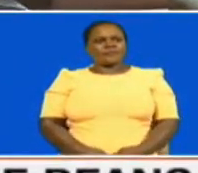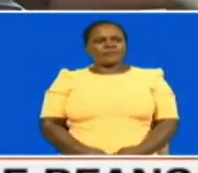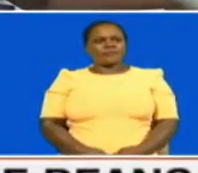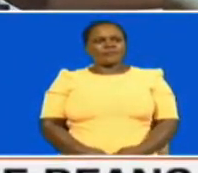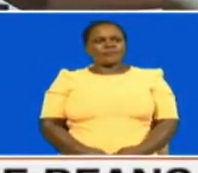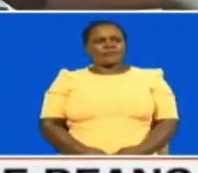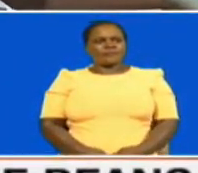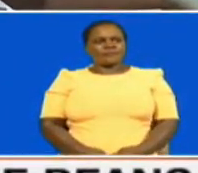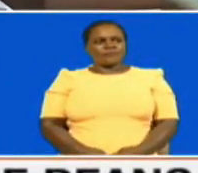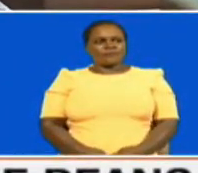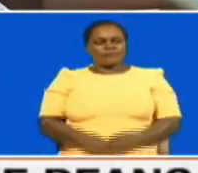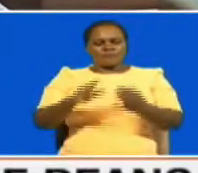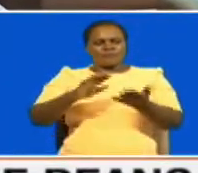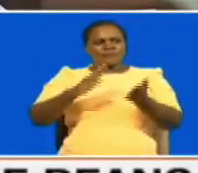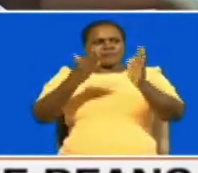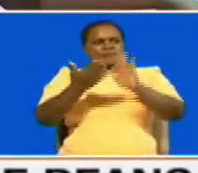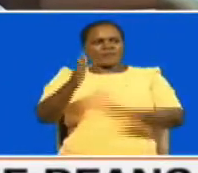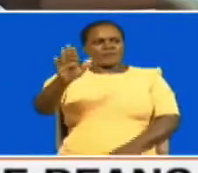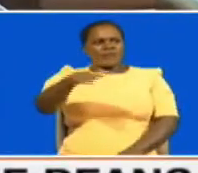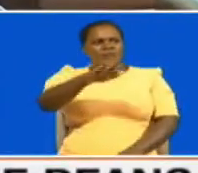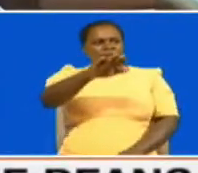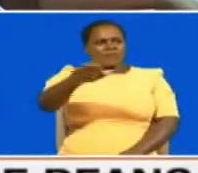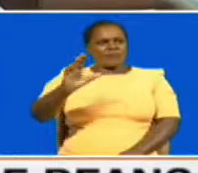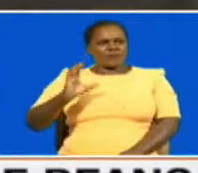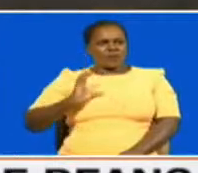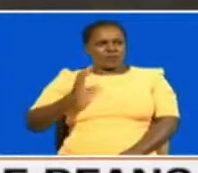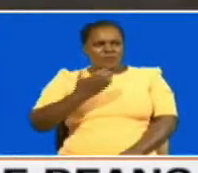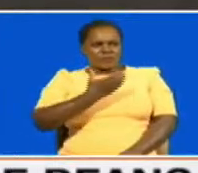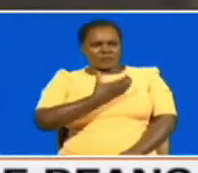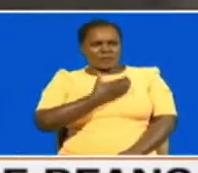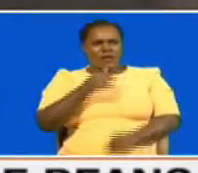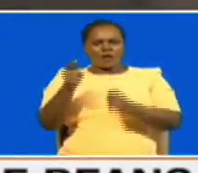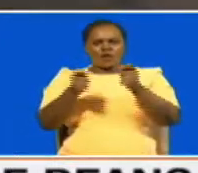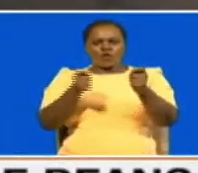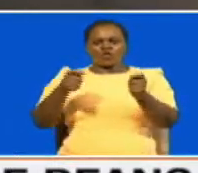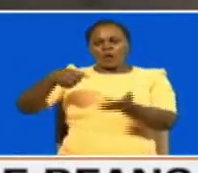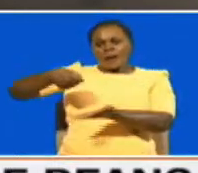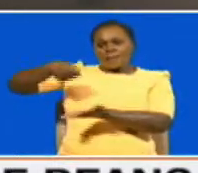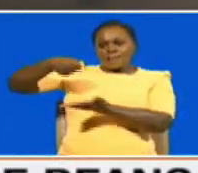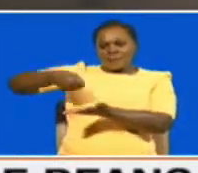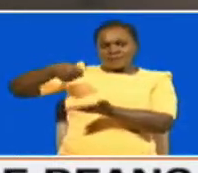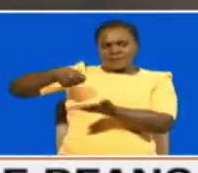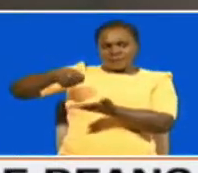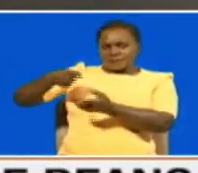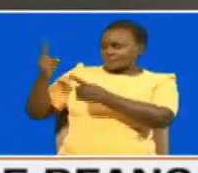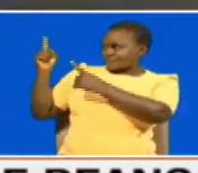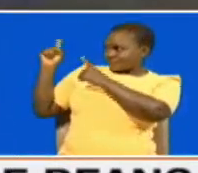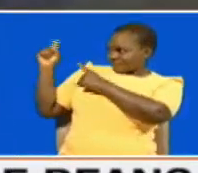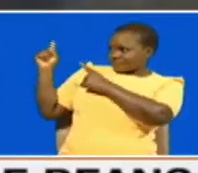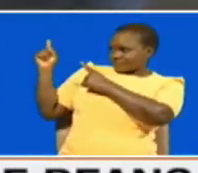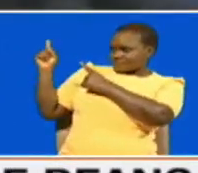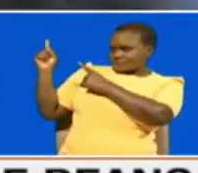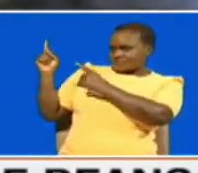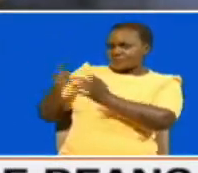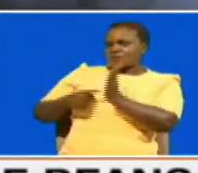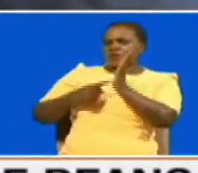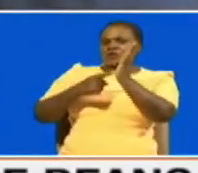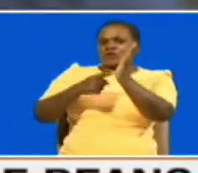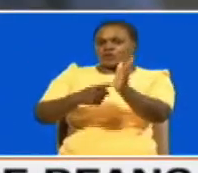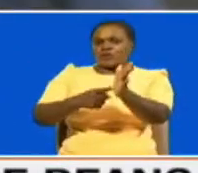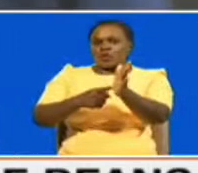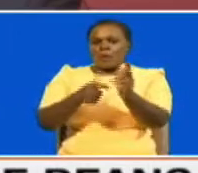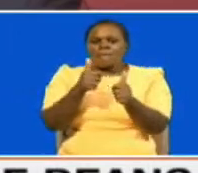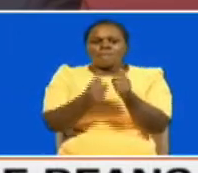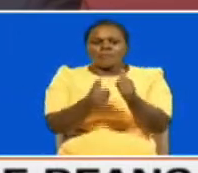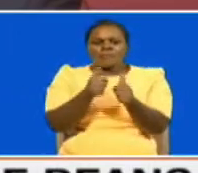appearing before the parliamentary public petitions committee controller of budget margaret nyakango tabled a series of